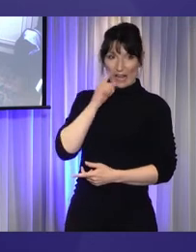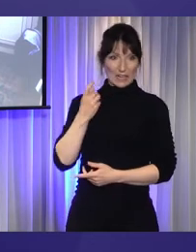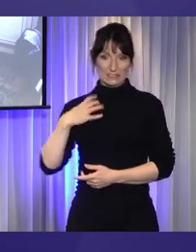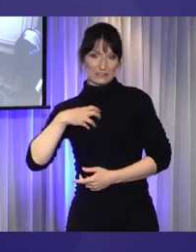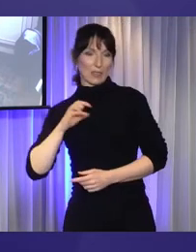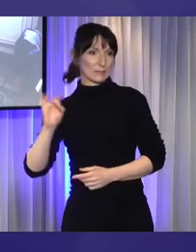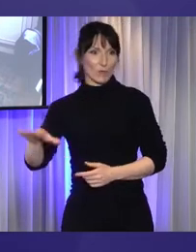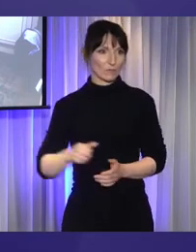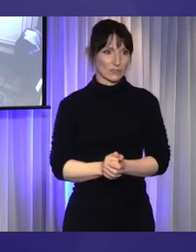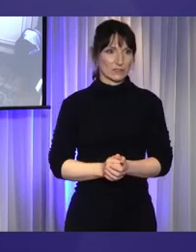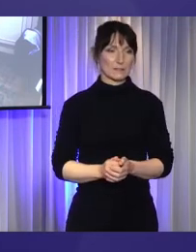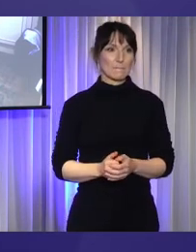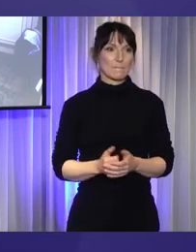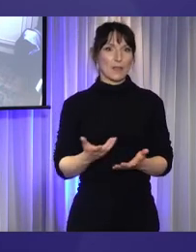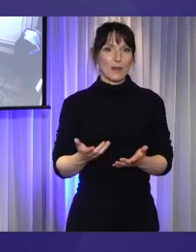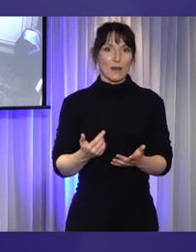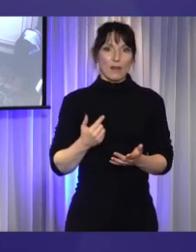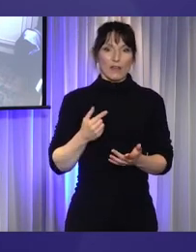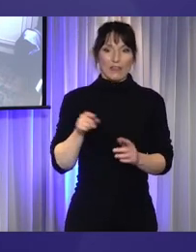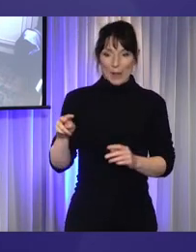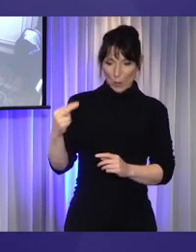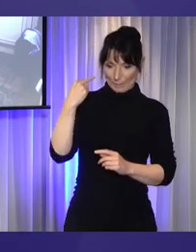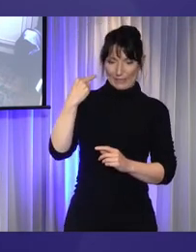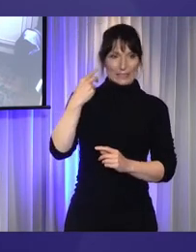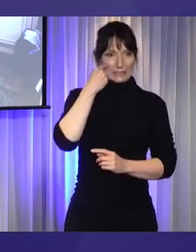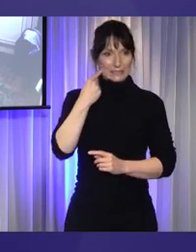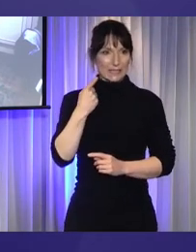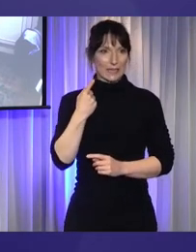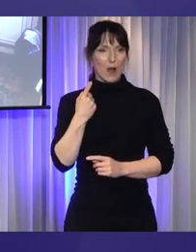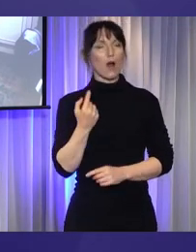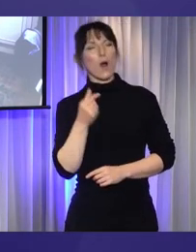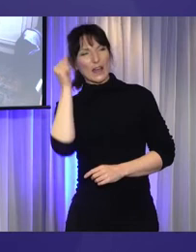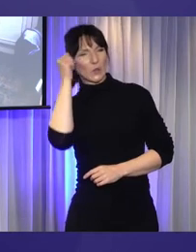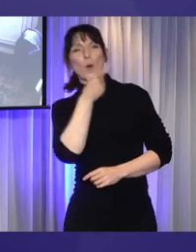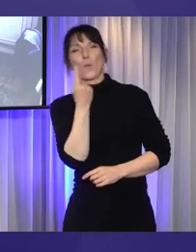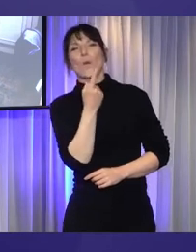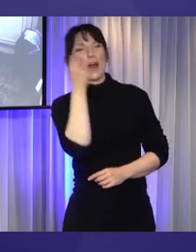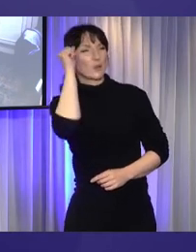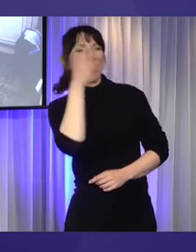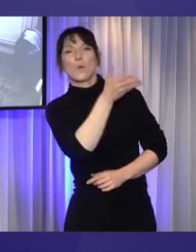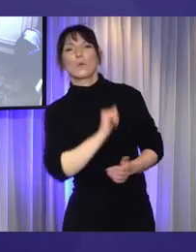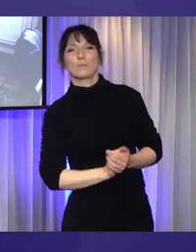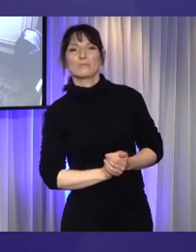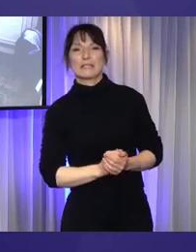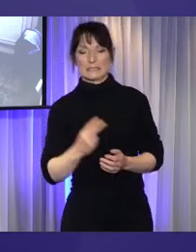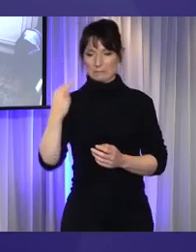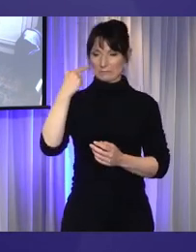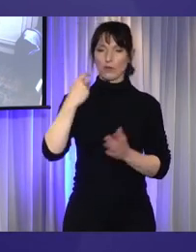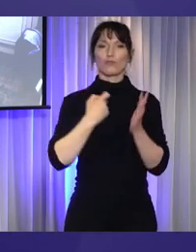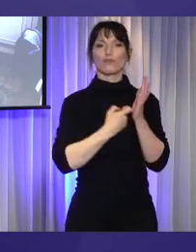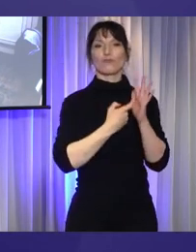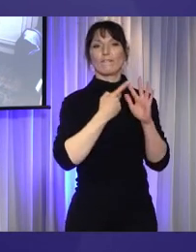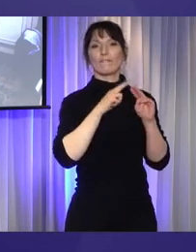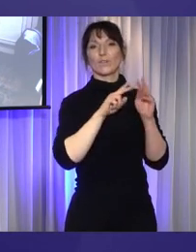for me as I am. They only see me through the lens of a single identity. For example, they only see a refugee,